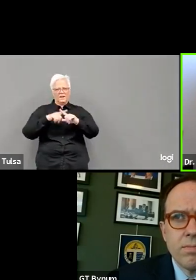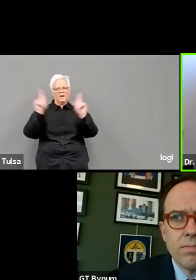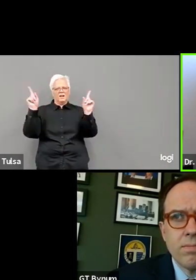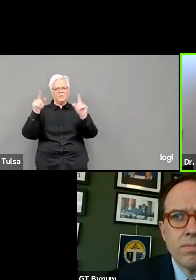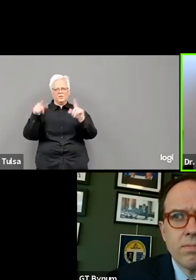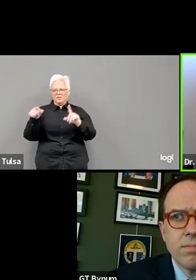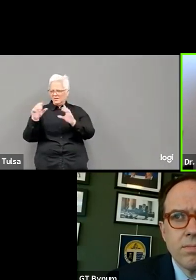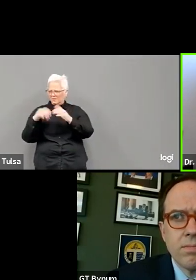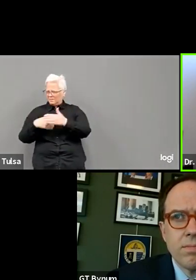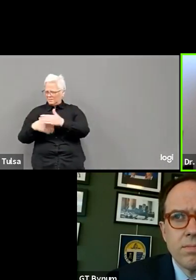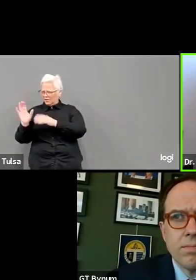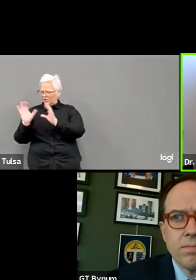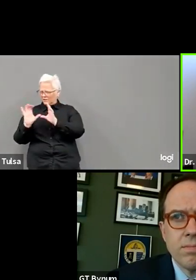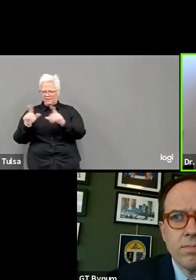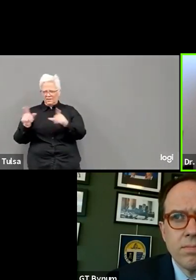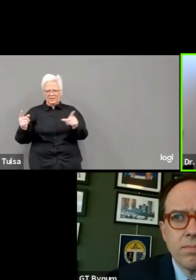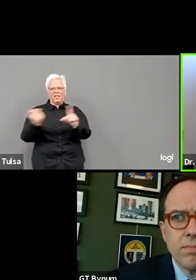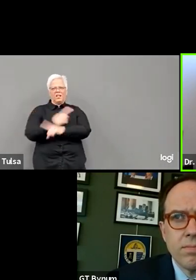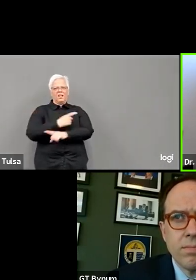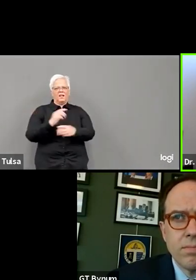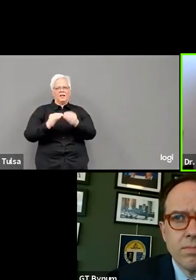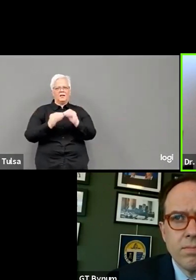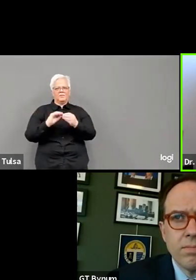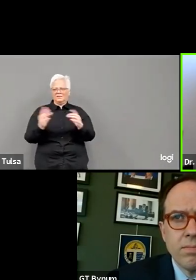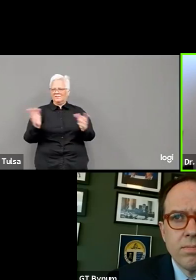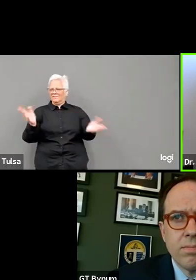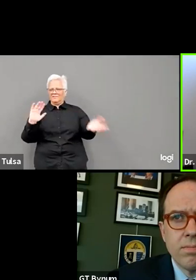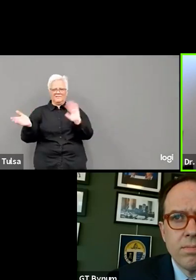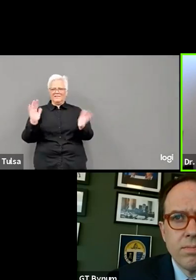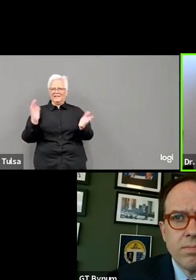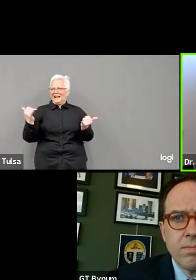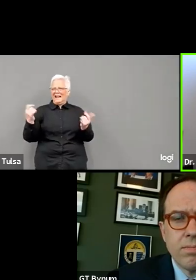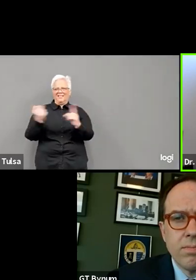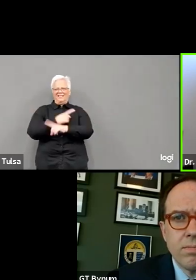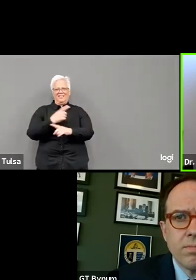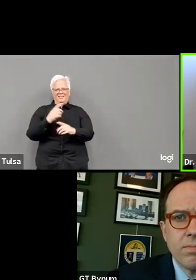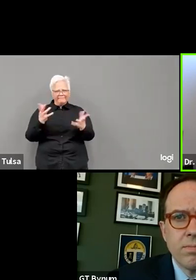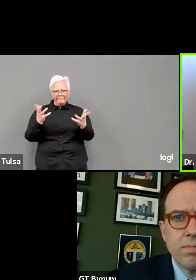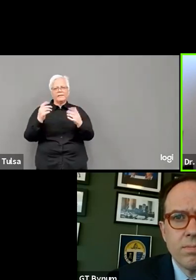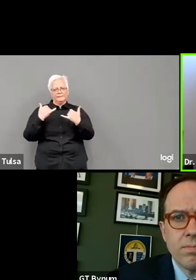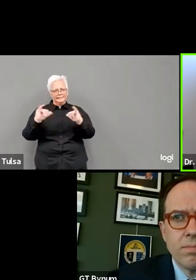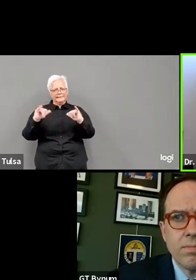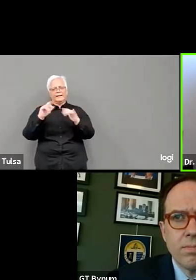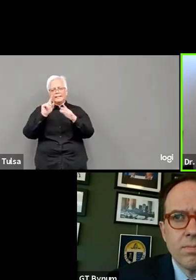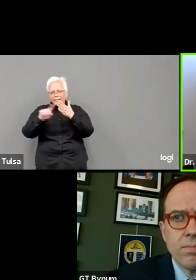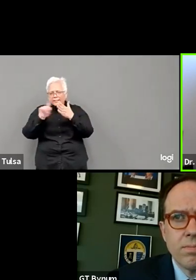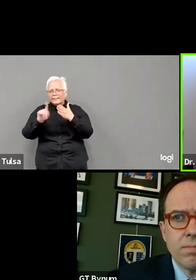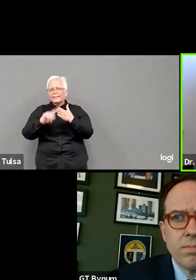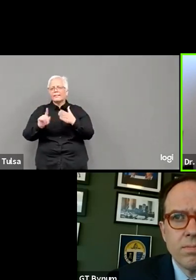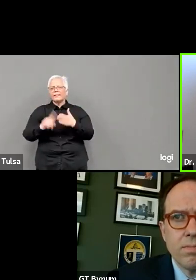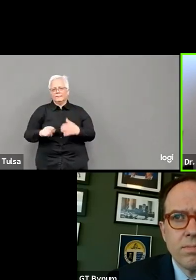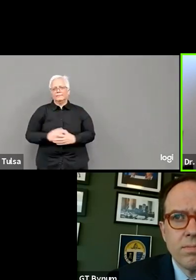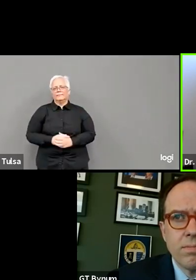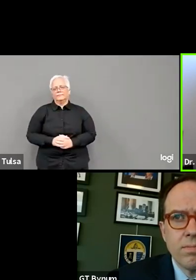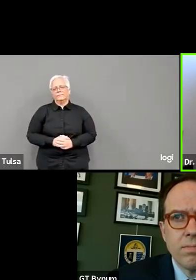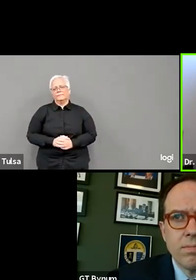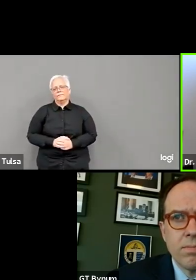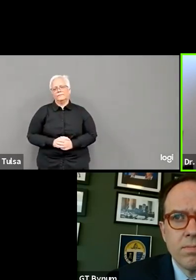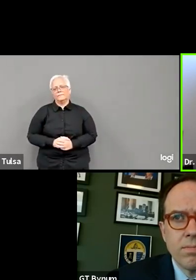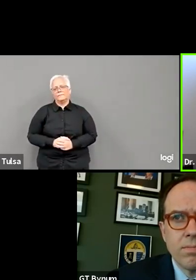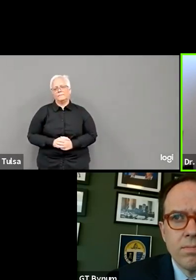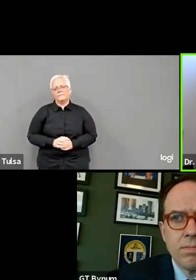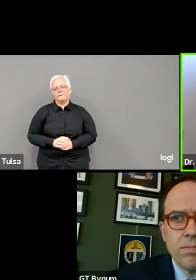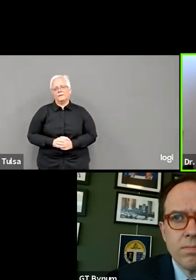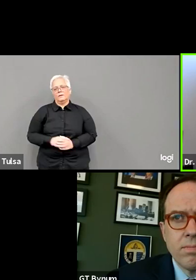information. And so I'm encouraged by the fact that the state health department is now publishing what the CDC number is